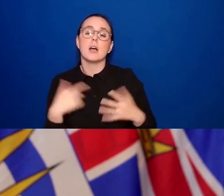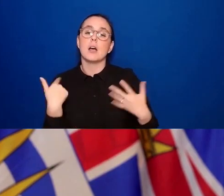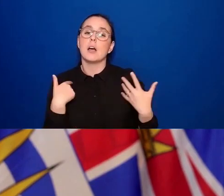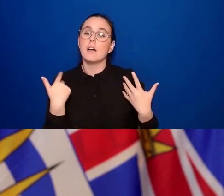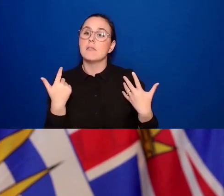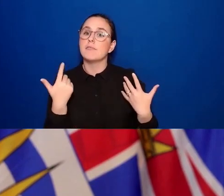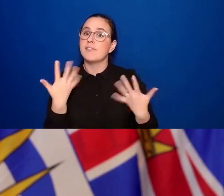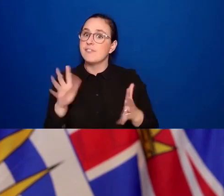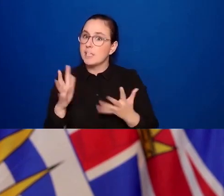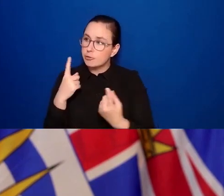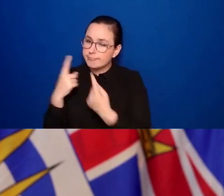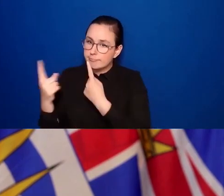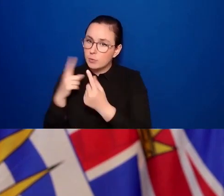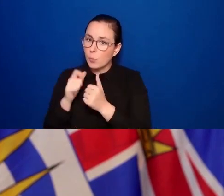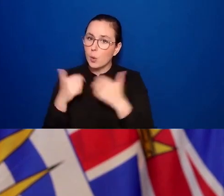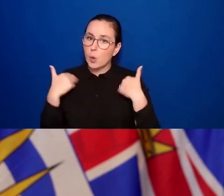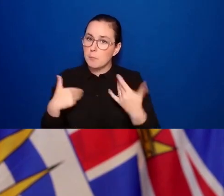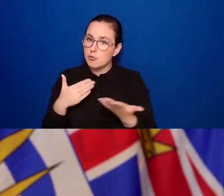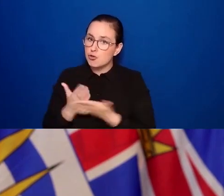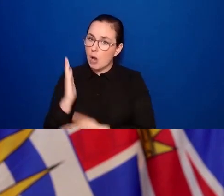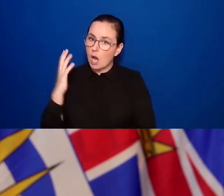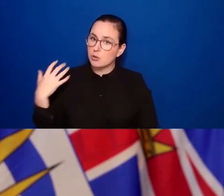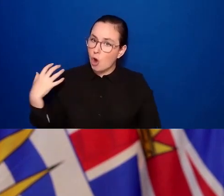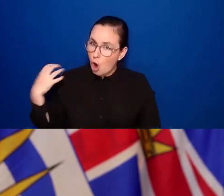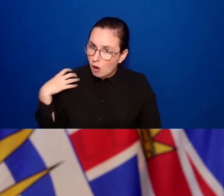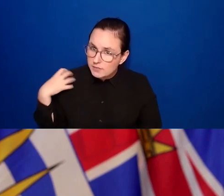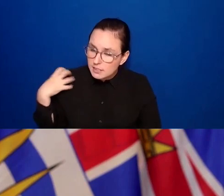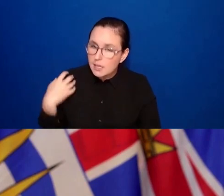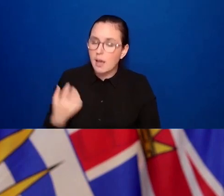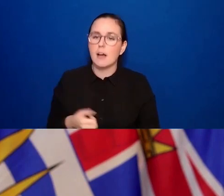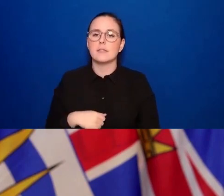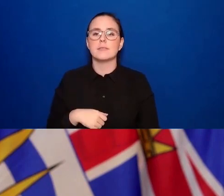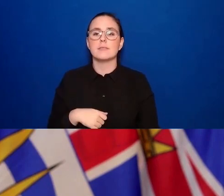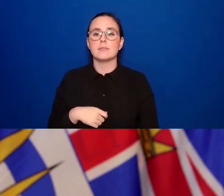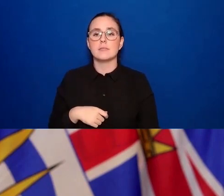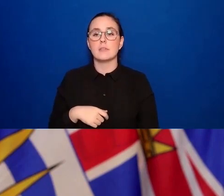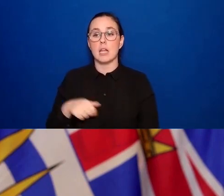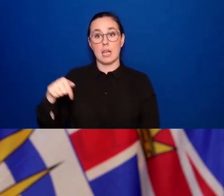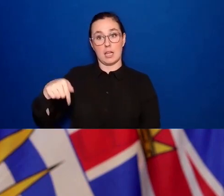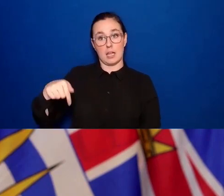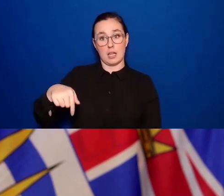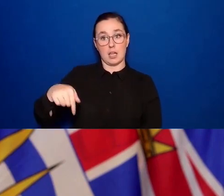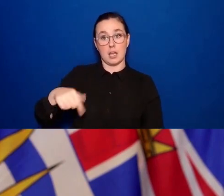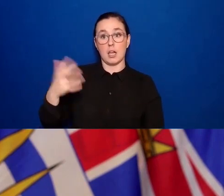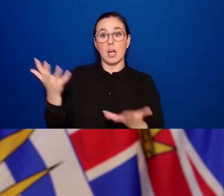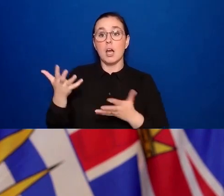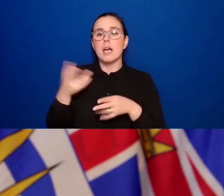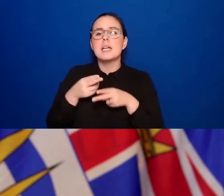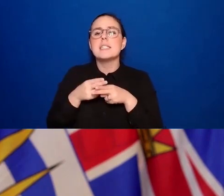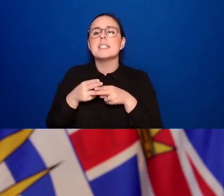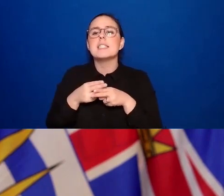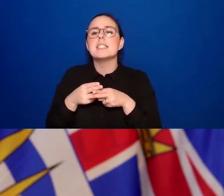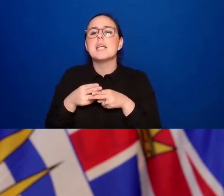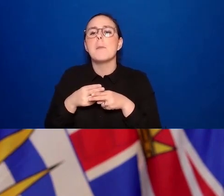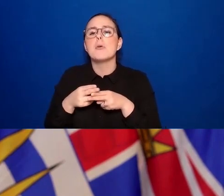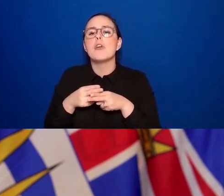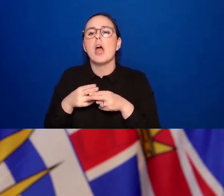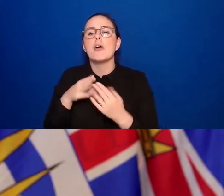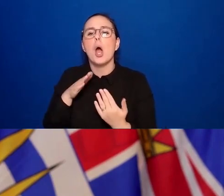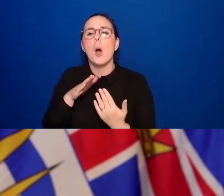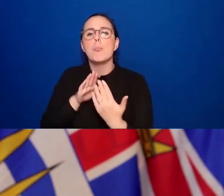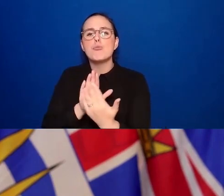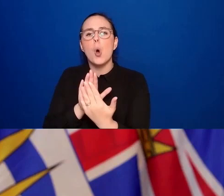people who are involved, you know, this is a temporary measure with high-risk settings. And so accommodation does not